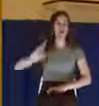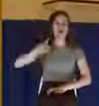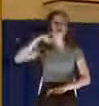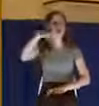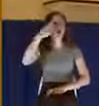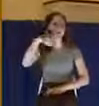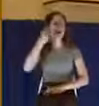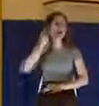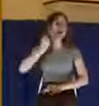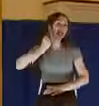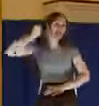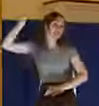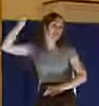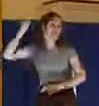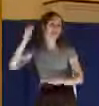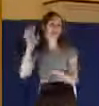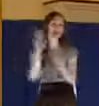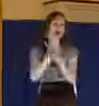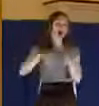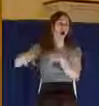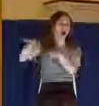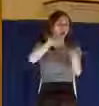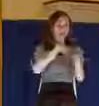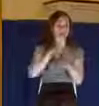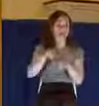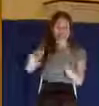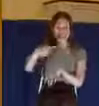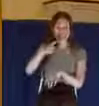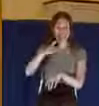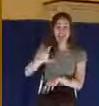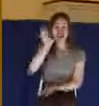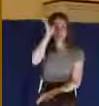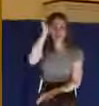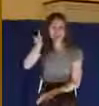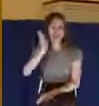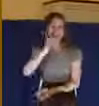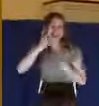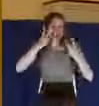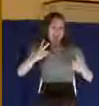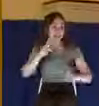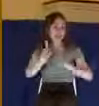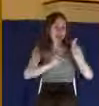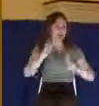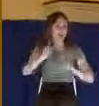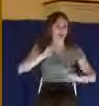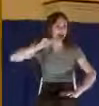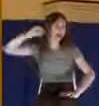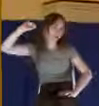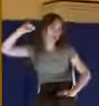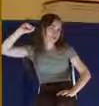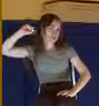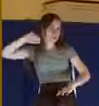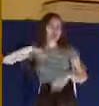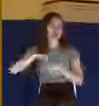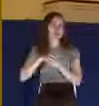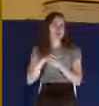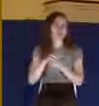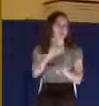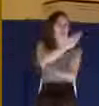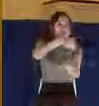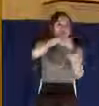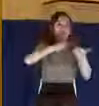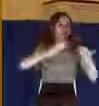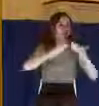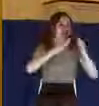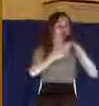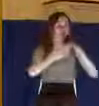said, I remember hearing my grandfather talk about these. He said, they would hang men in the center of the town, criminals, they would hang in the center of the town, and the whole town